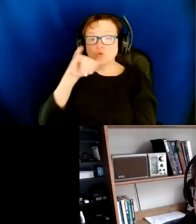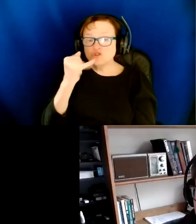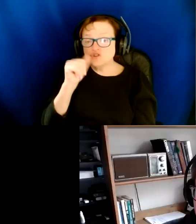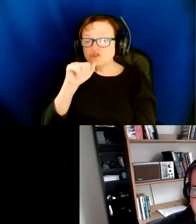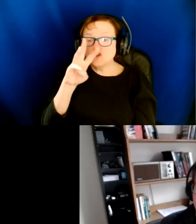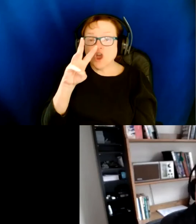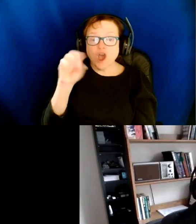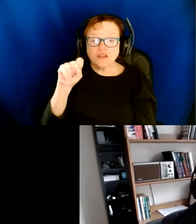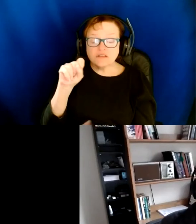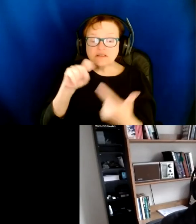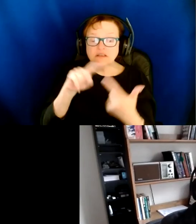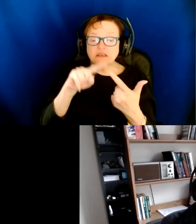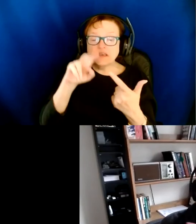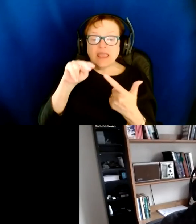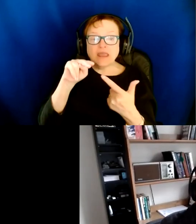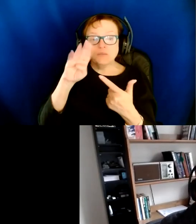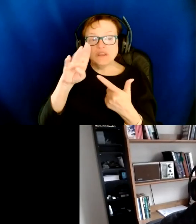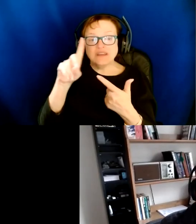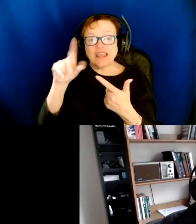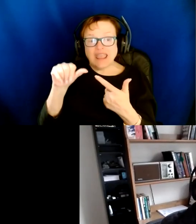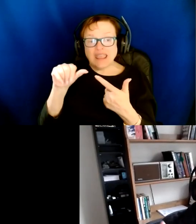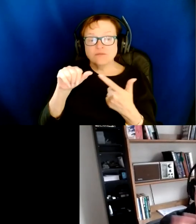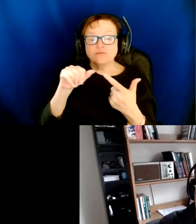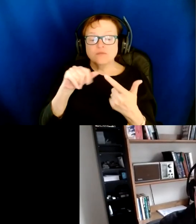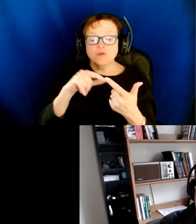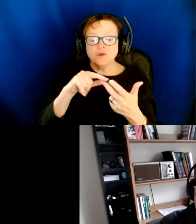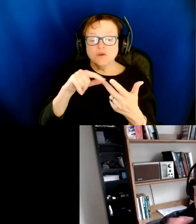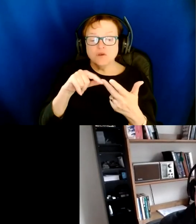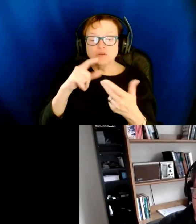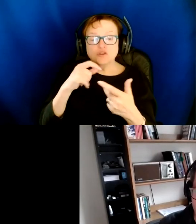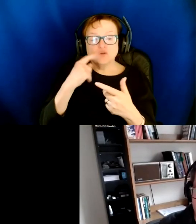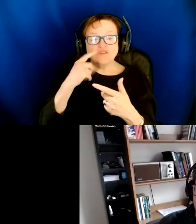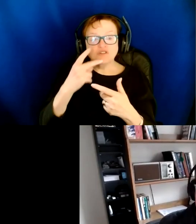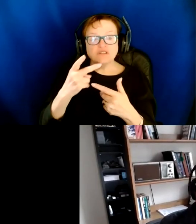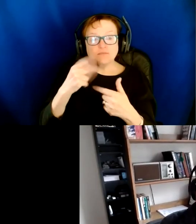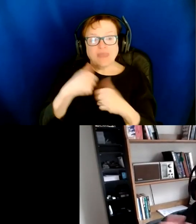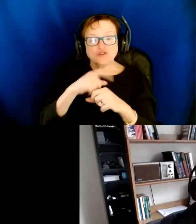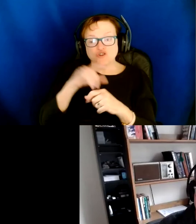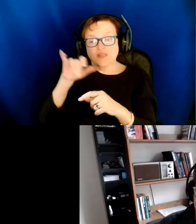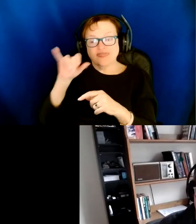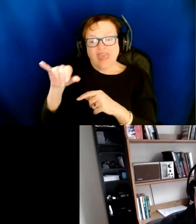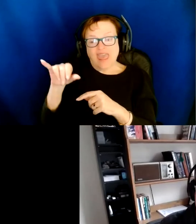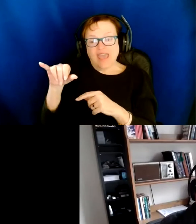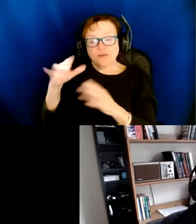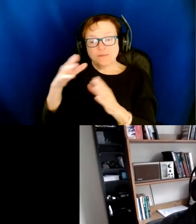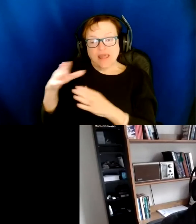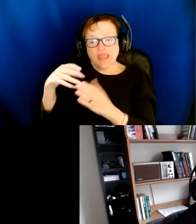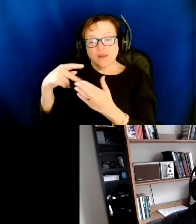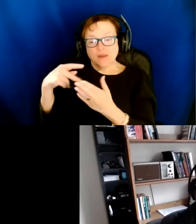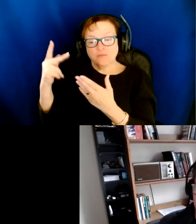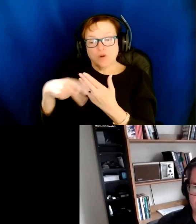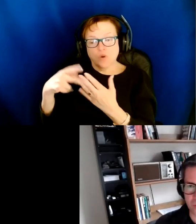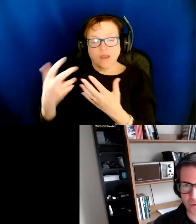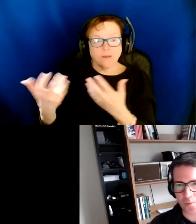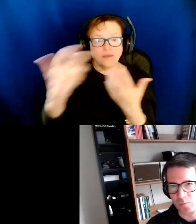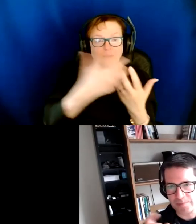NVDA, we test with those to make sure that what image is doing is compatible. So a typical path would be something like you